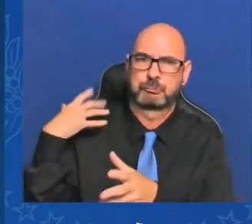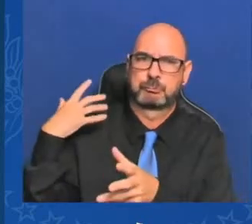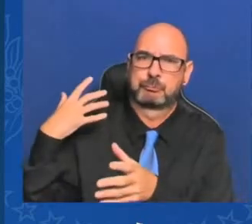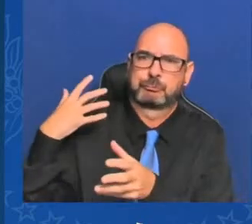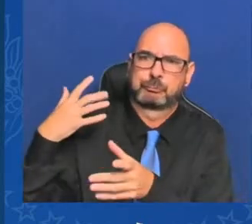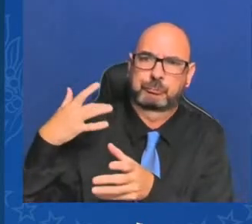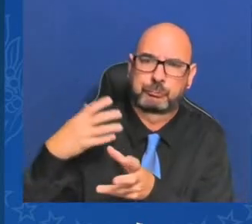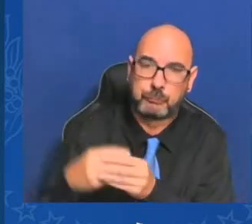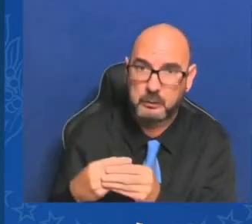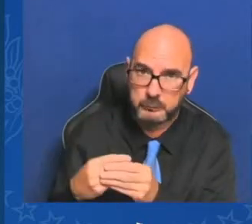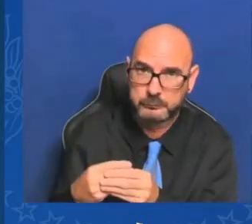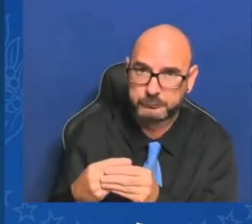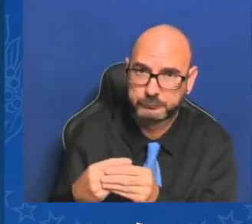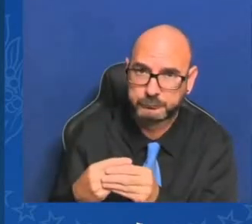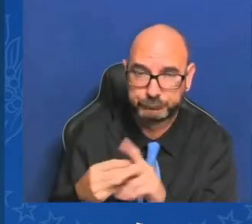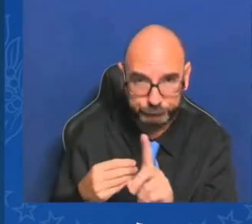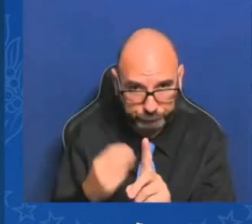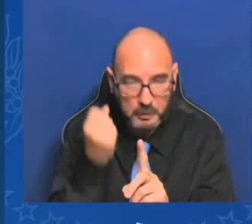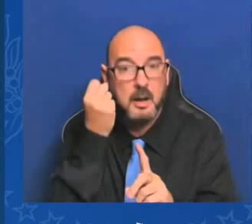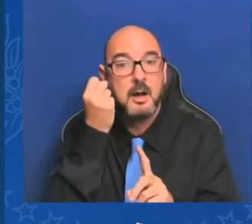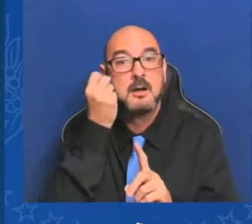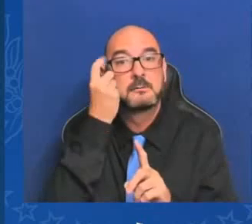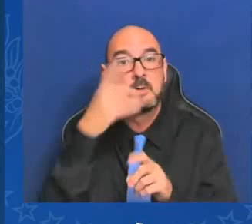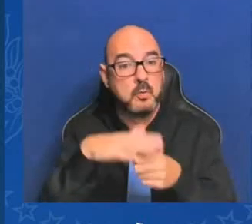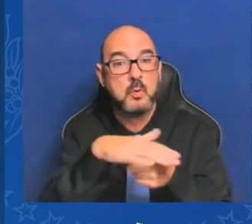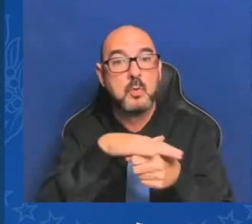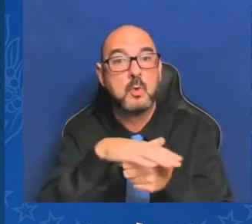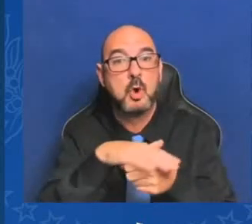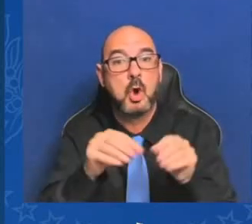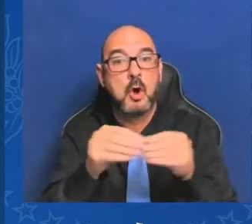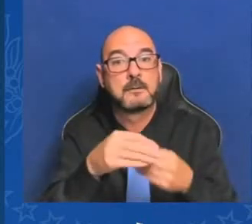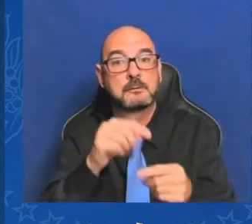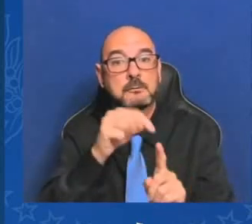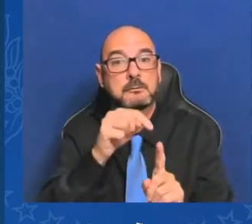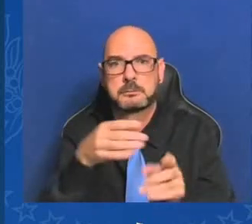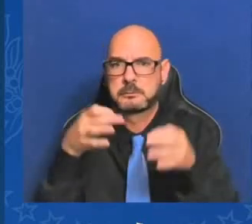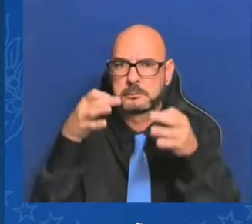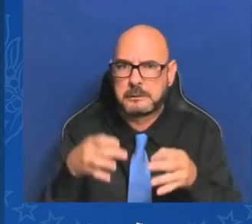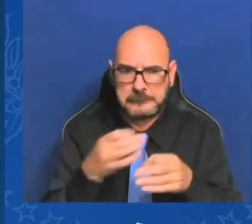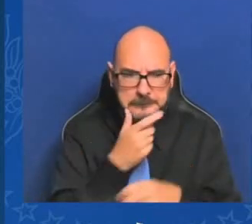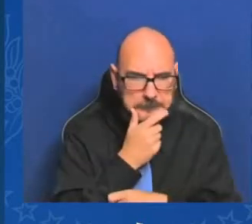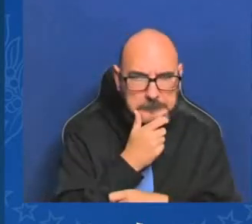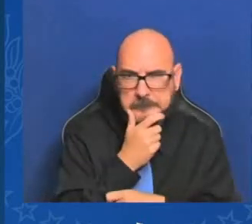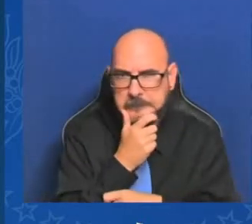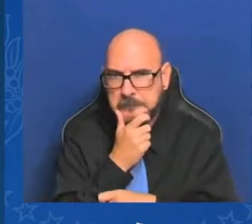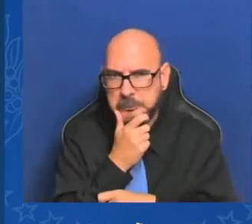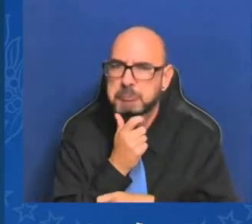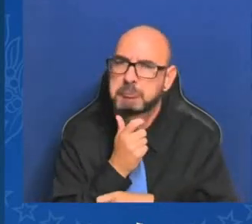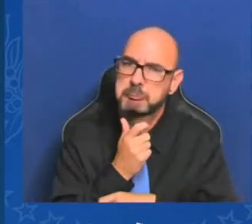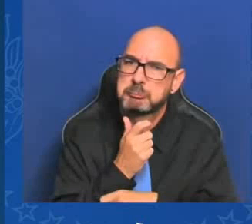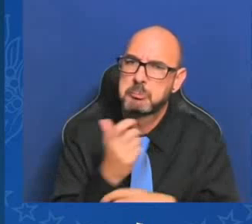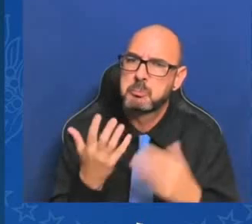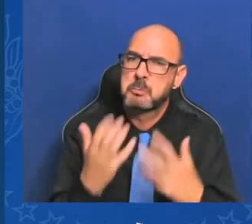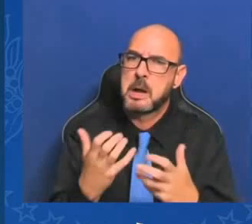candidates running for local office and whether they think the top of it can help them or not in